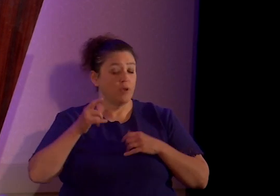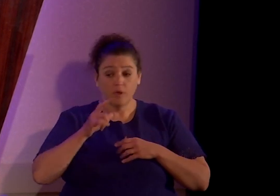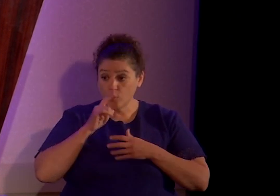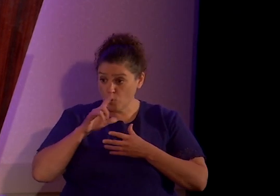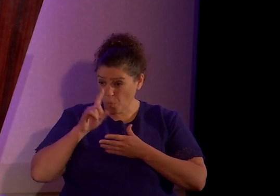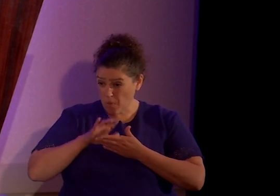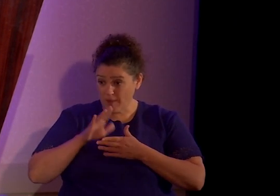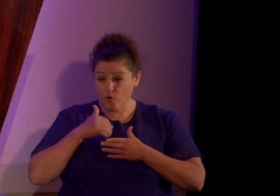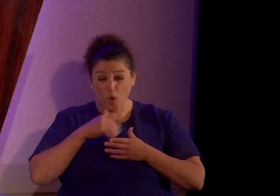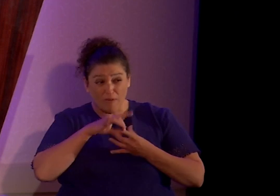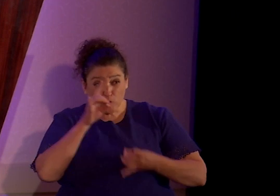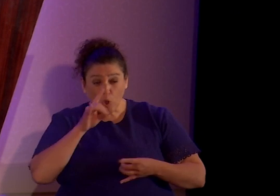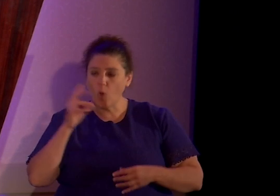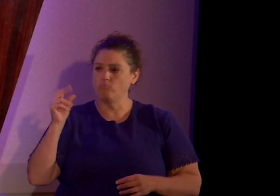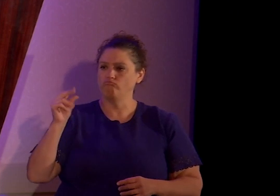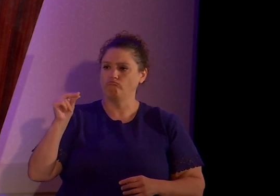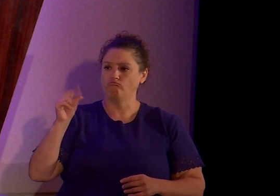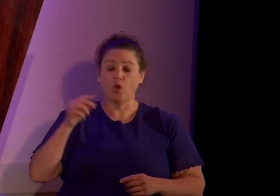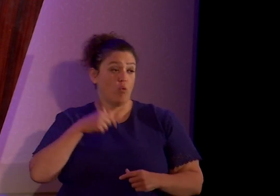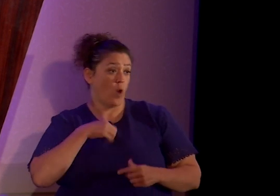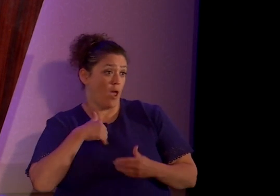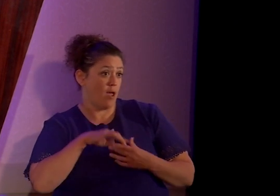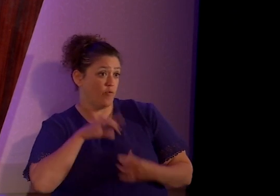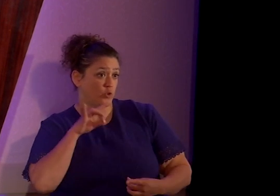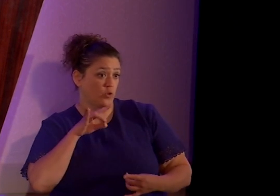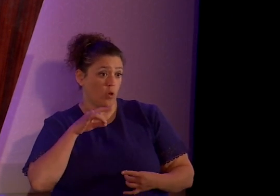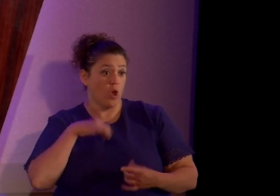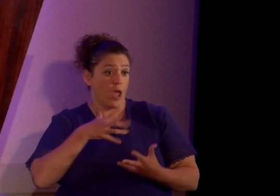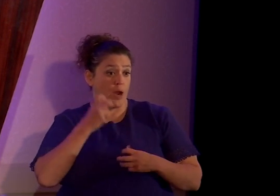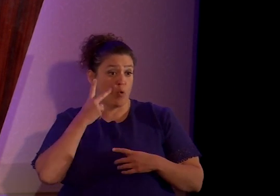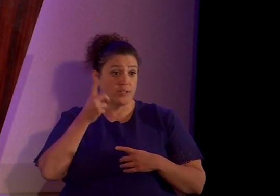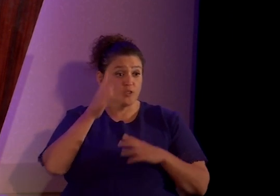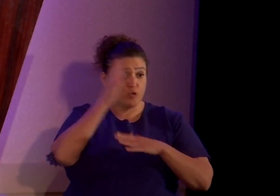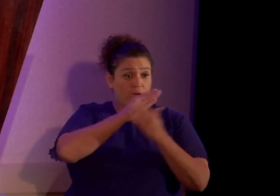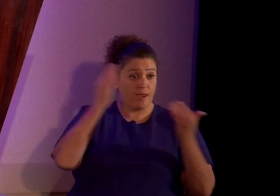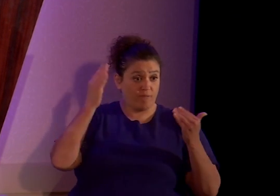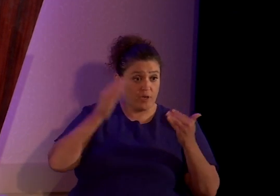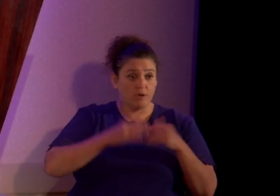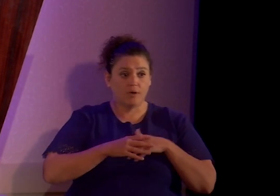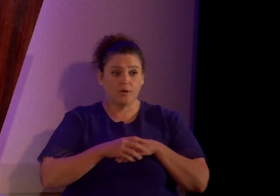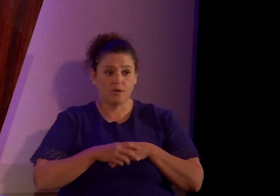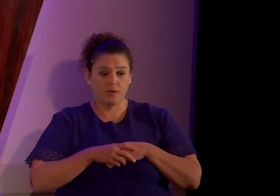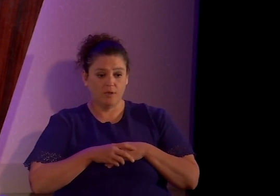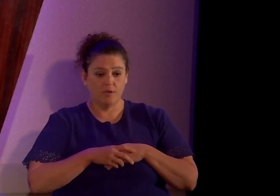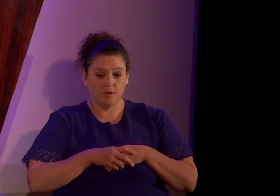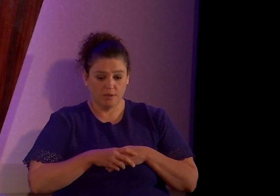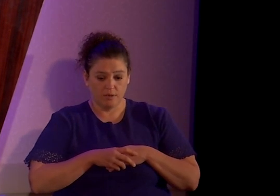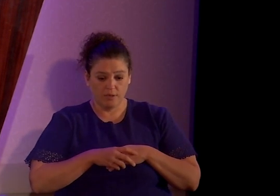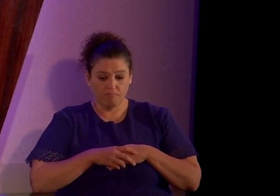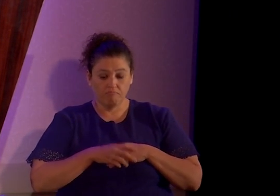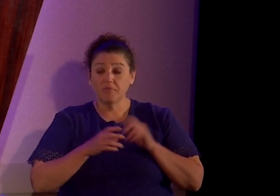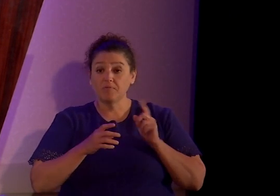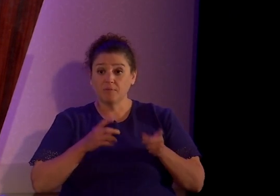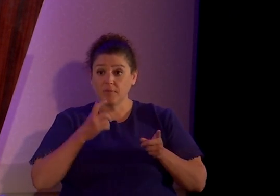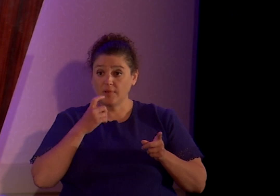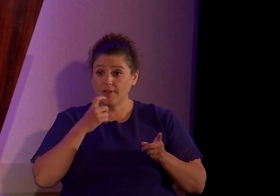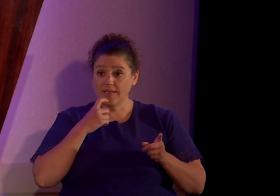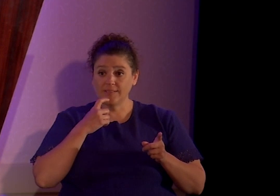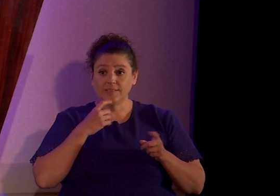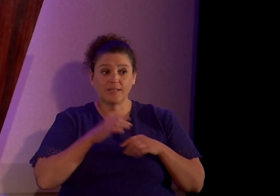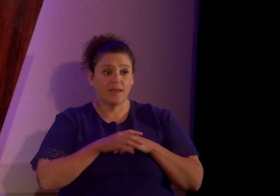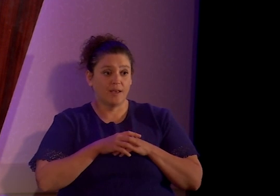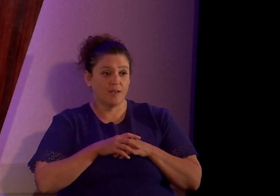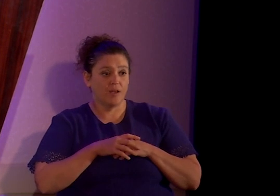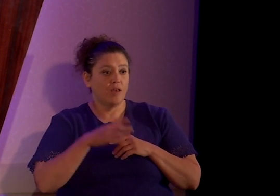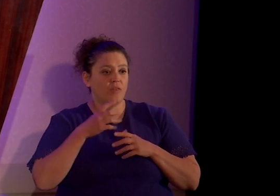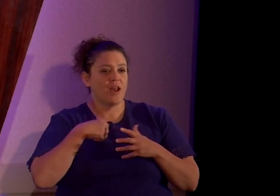He's like, he's like, well, I have a soul, and I want to see you in heaven. And he said he'd killed my mother, that